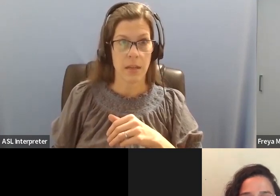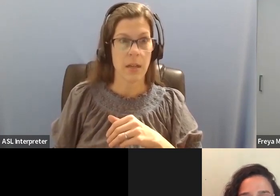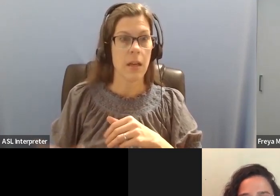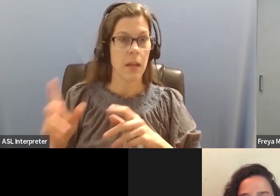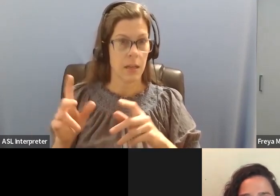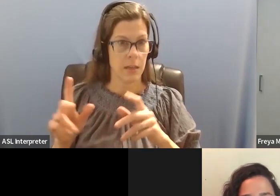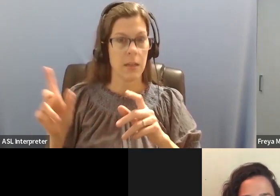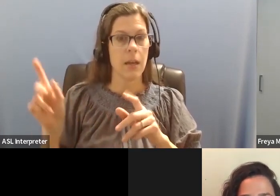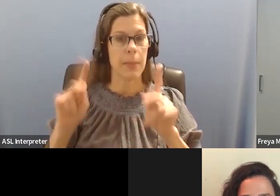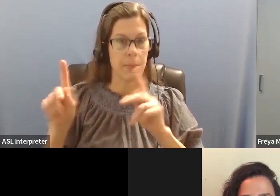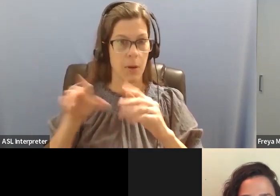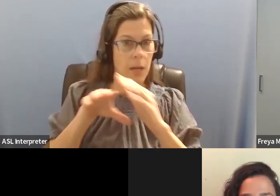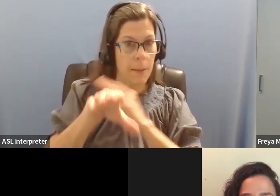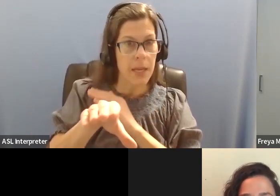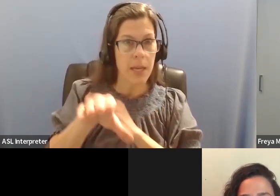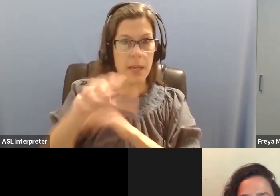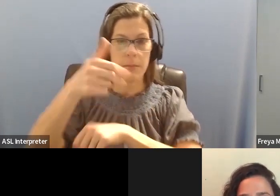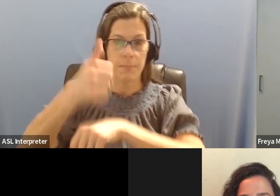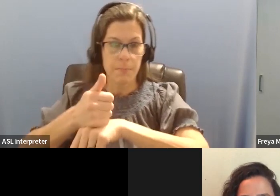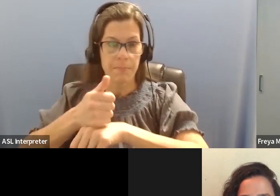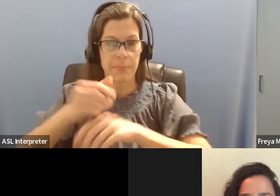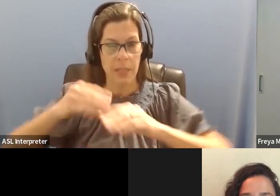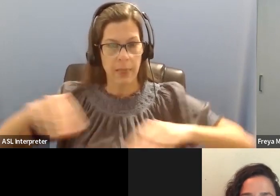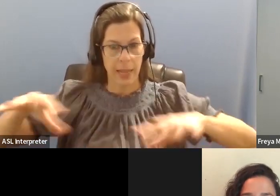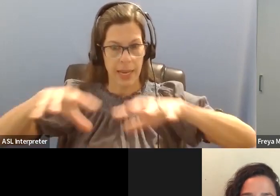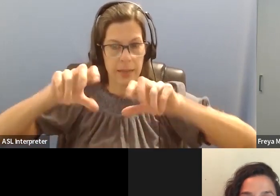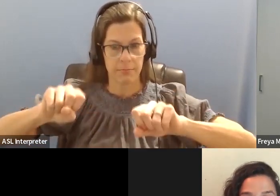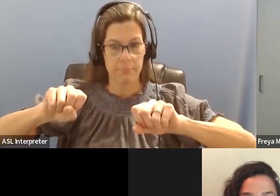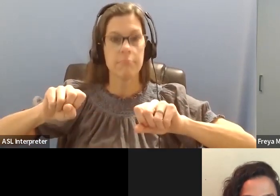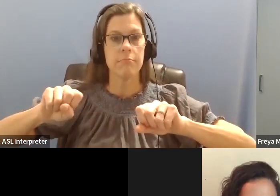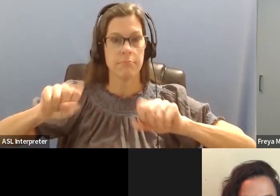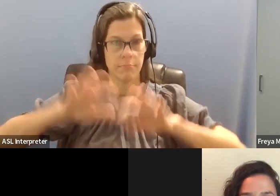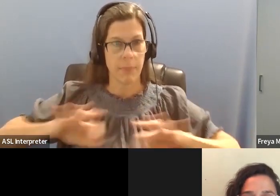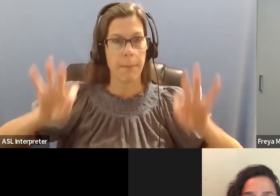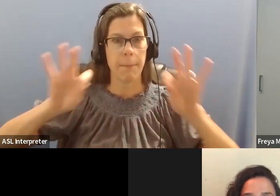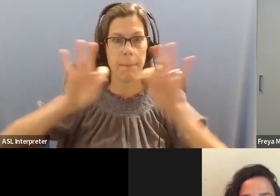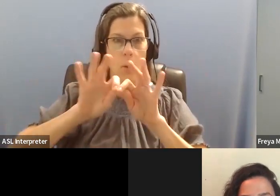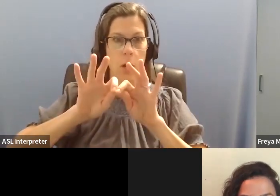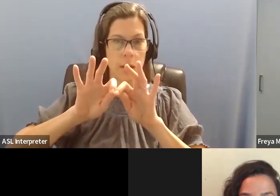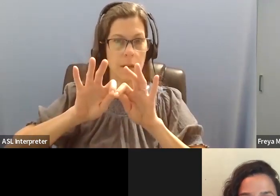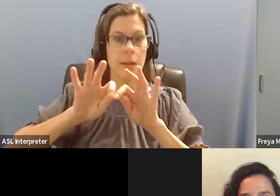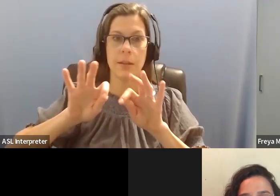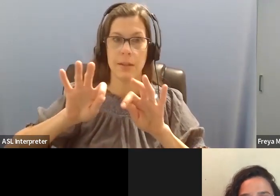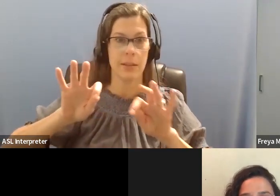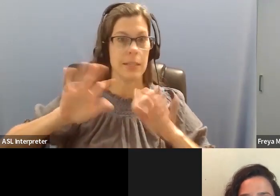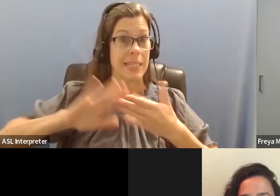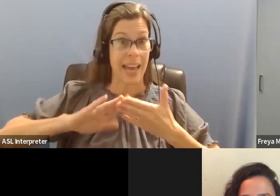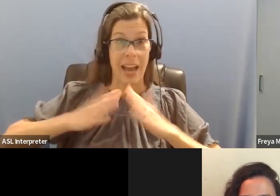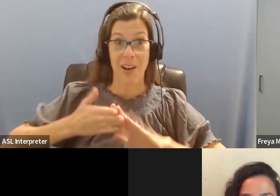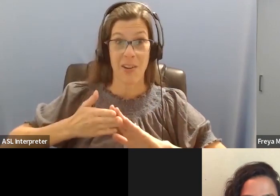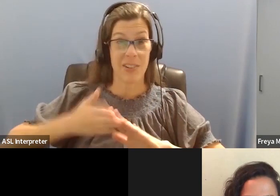So it's a very important place historically, ecologically, culturally